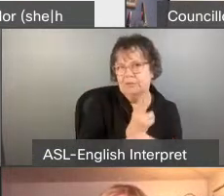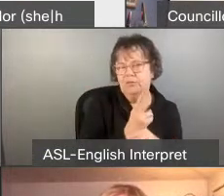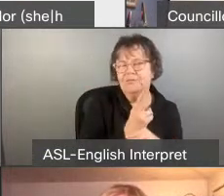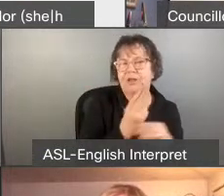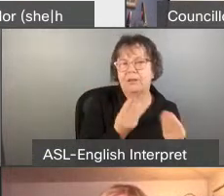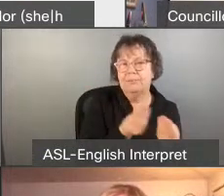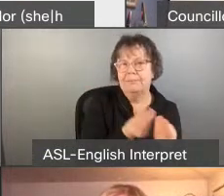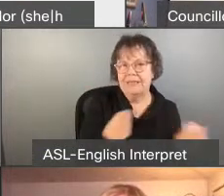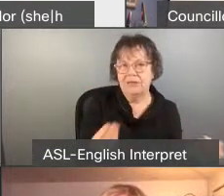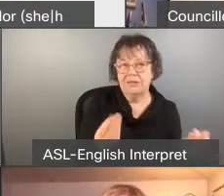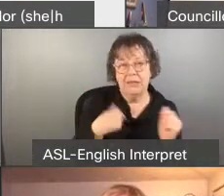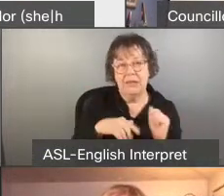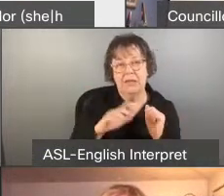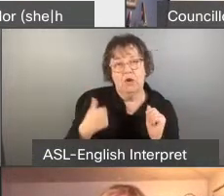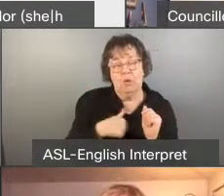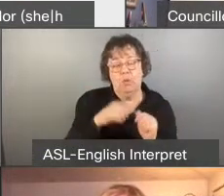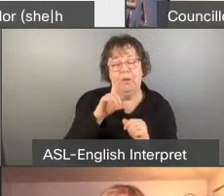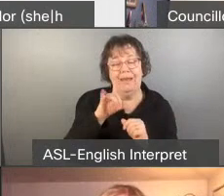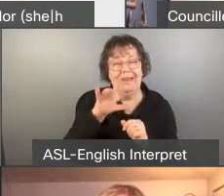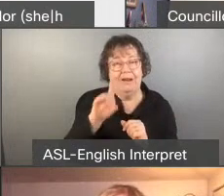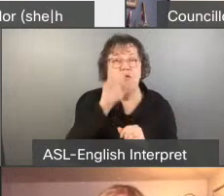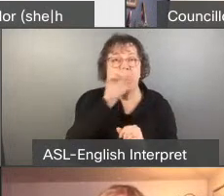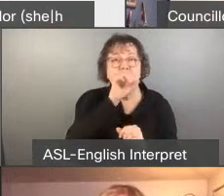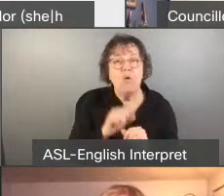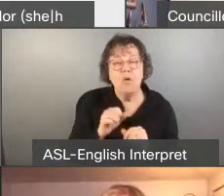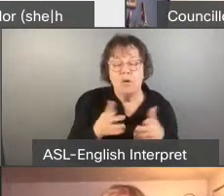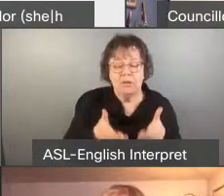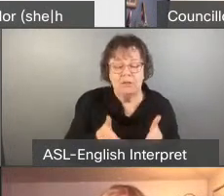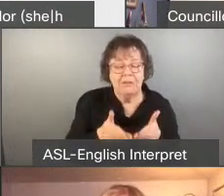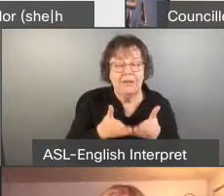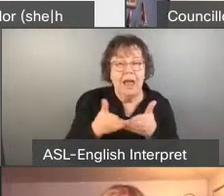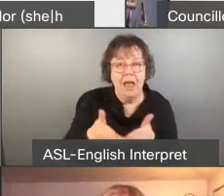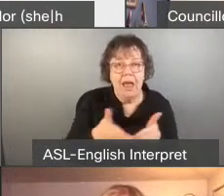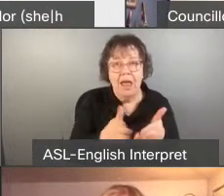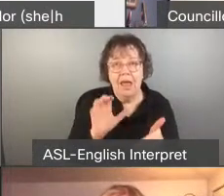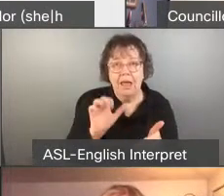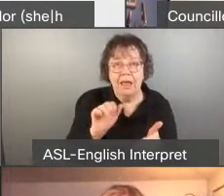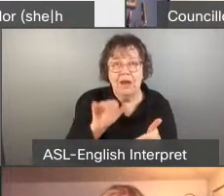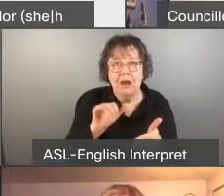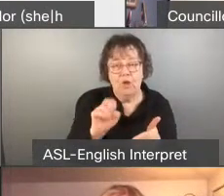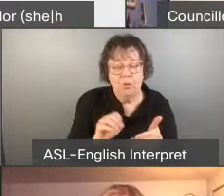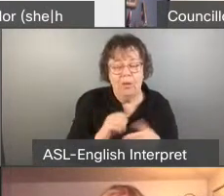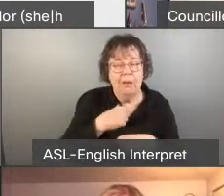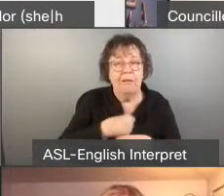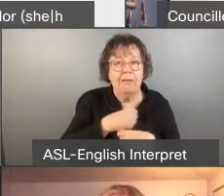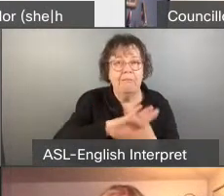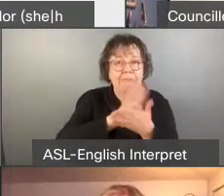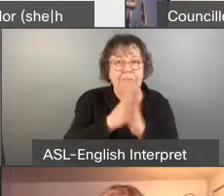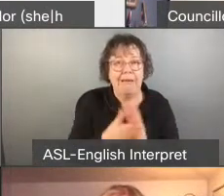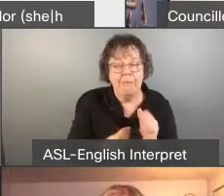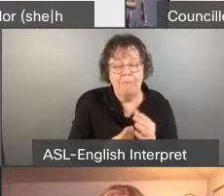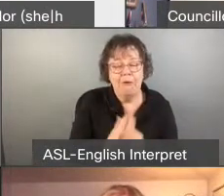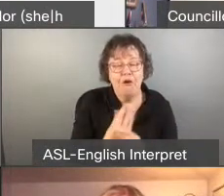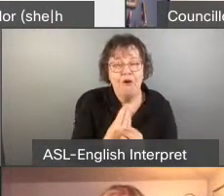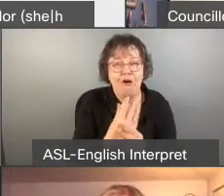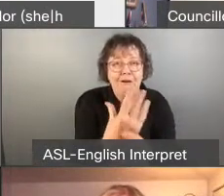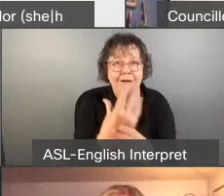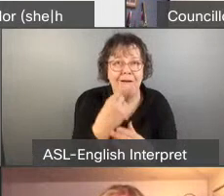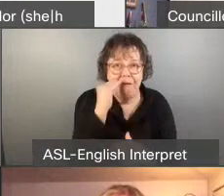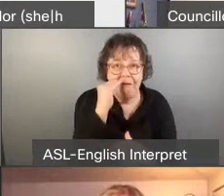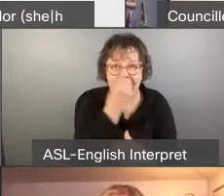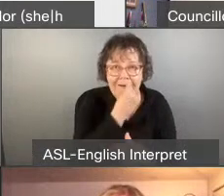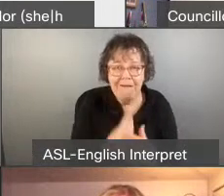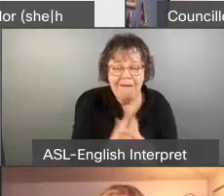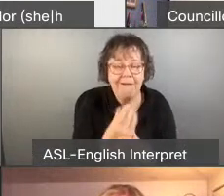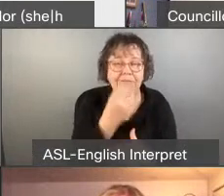we took an old canoe and built a pollinator garden, reusing an unused space and addressing an environmental issue. At a larger scale, this